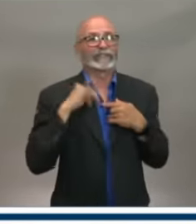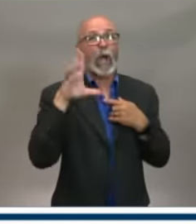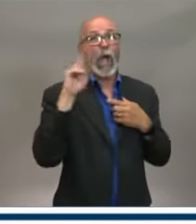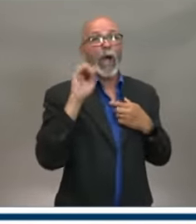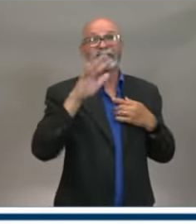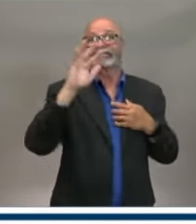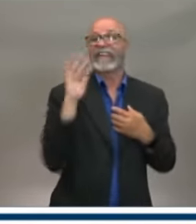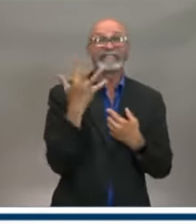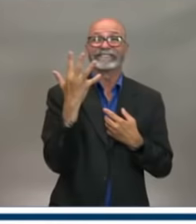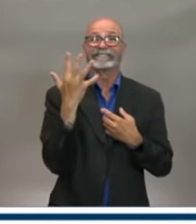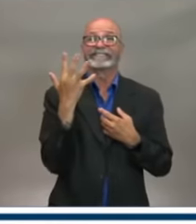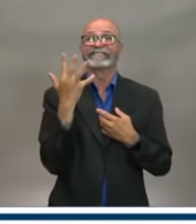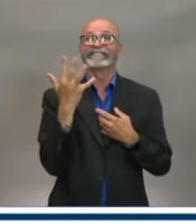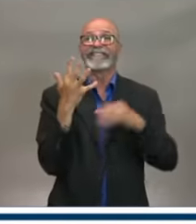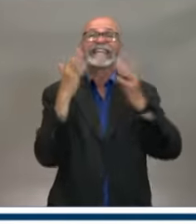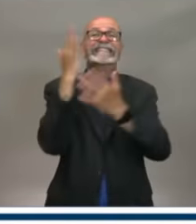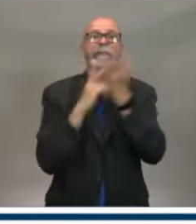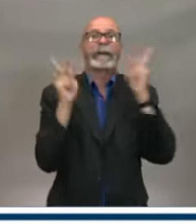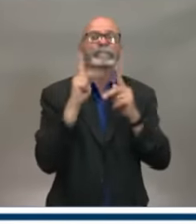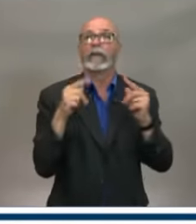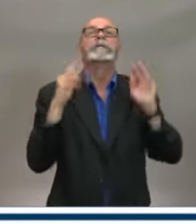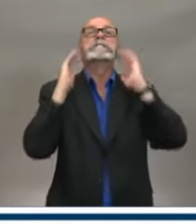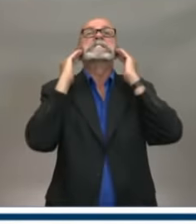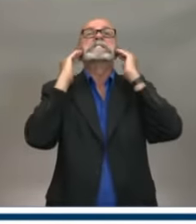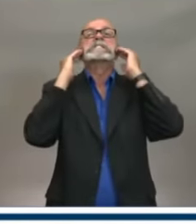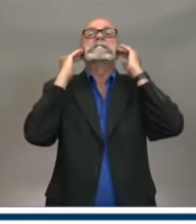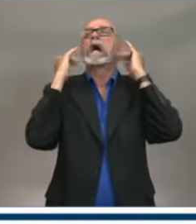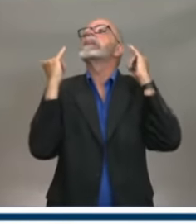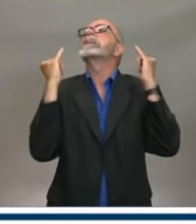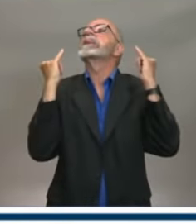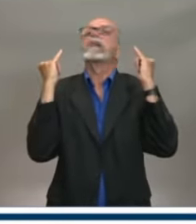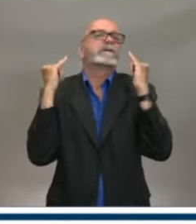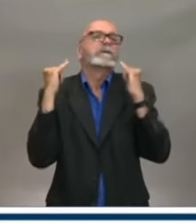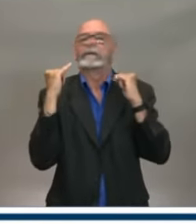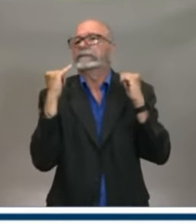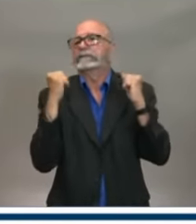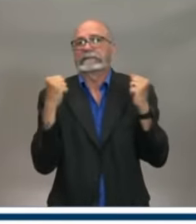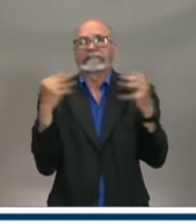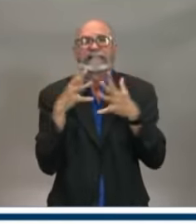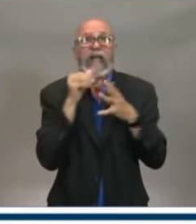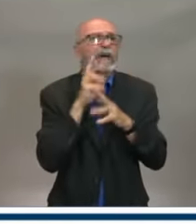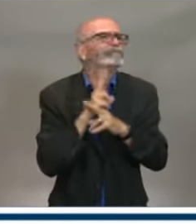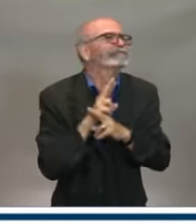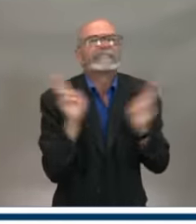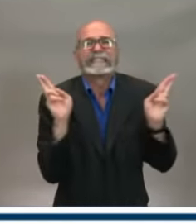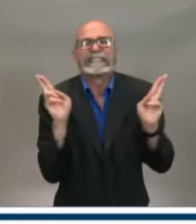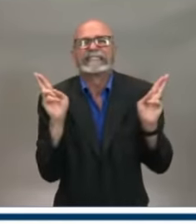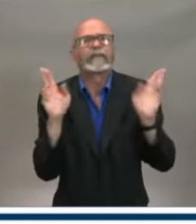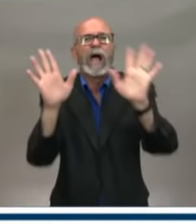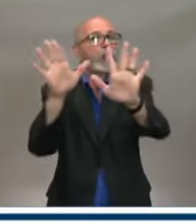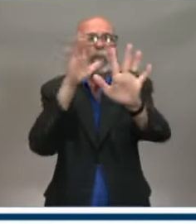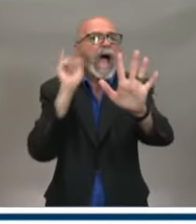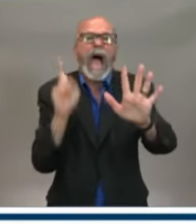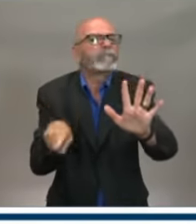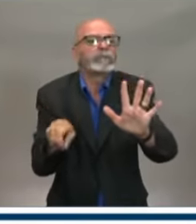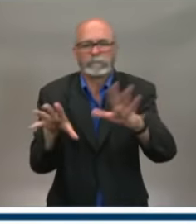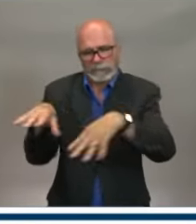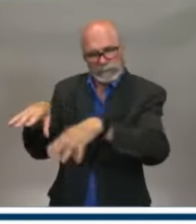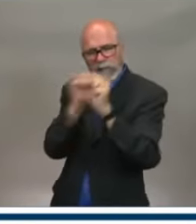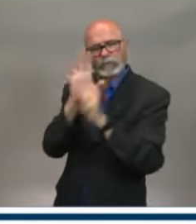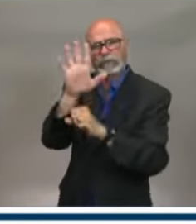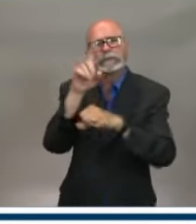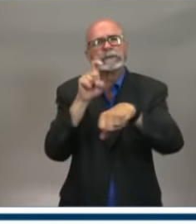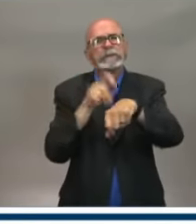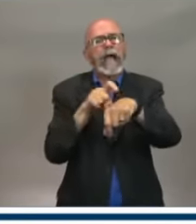And I don't want you to worry. If you're not ready, you do not have to open on June 5th. Go at your own pace, and safety should be